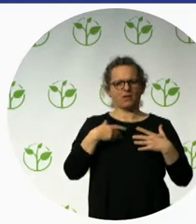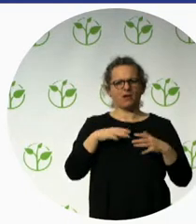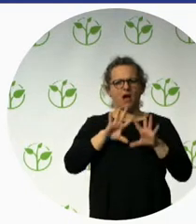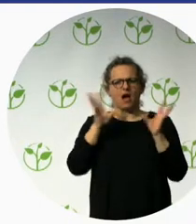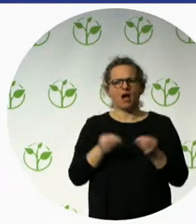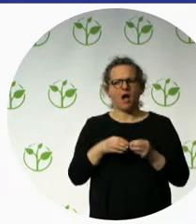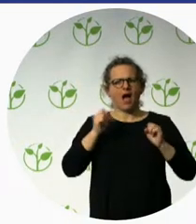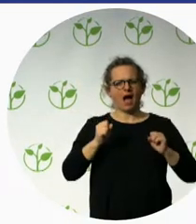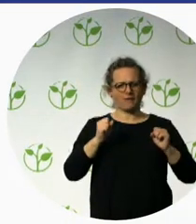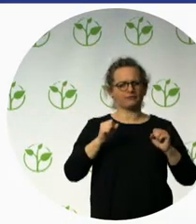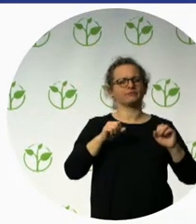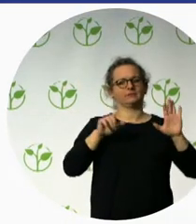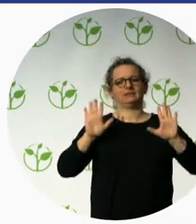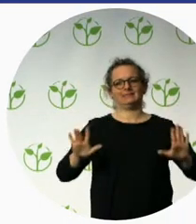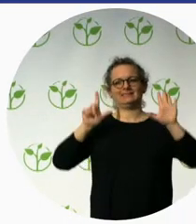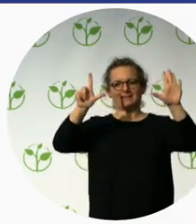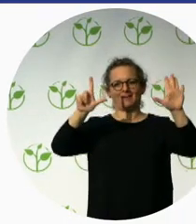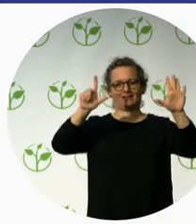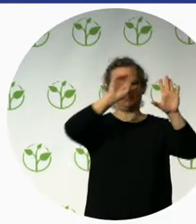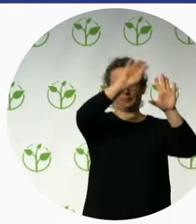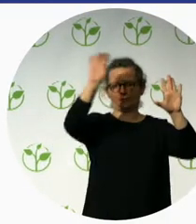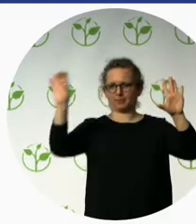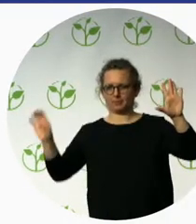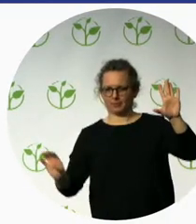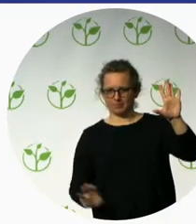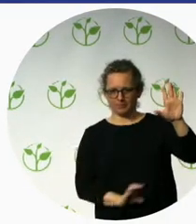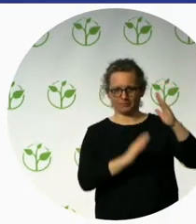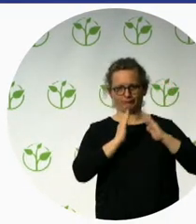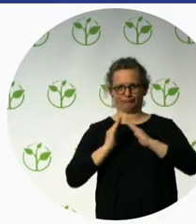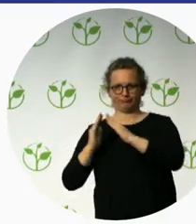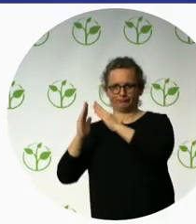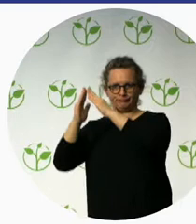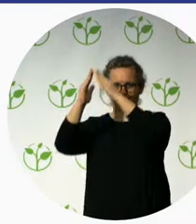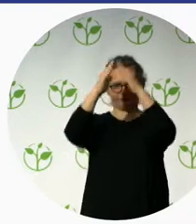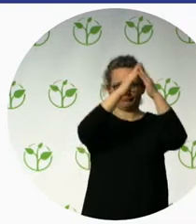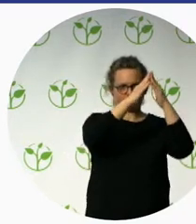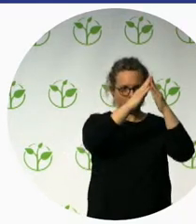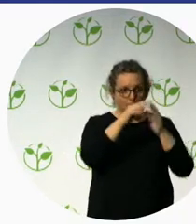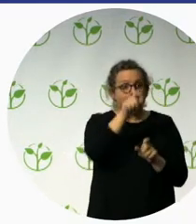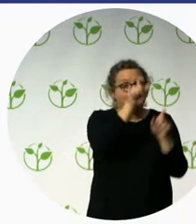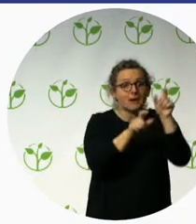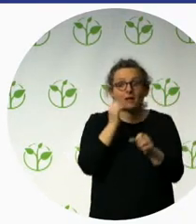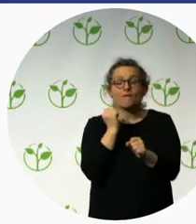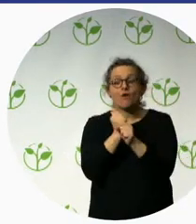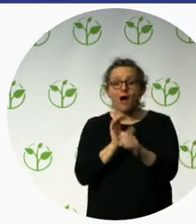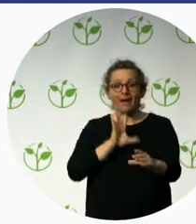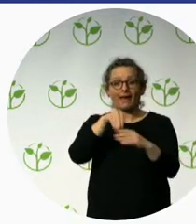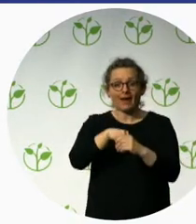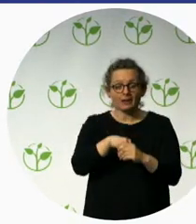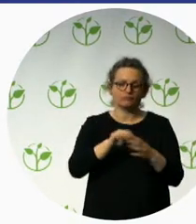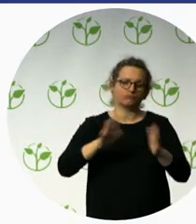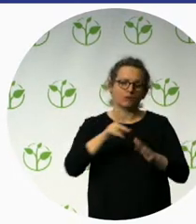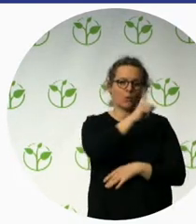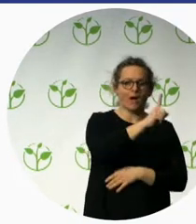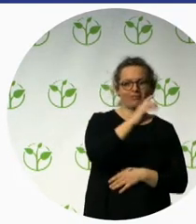about 10,000 volunteers. And we cover two main needs of people with disabilities, in particular for people with